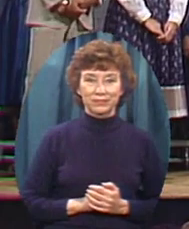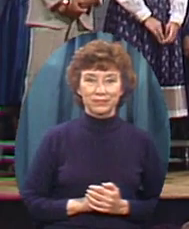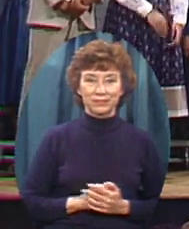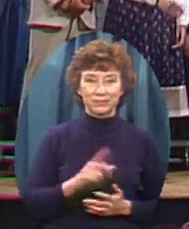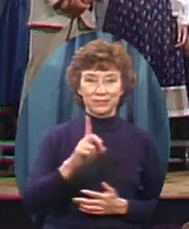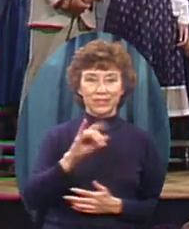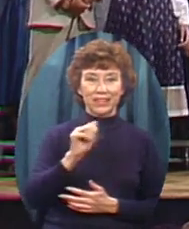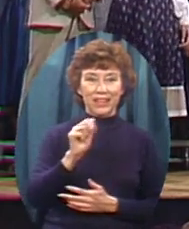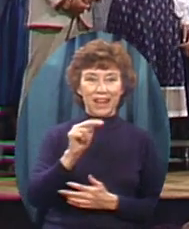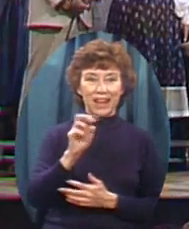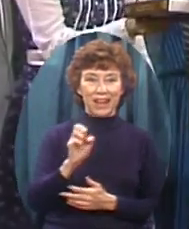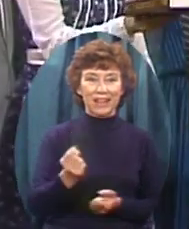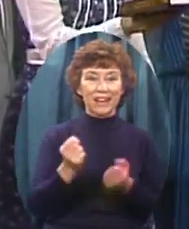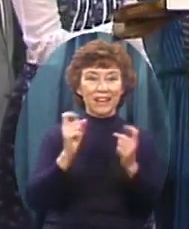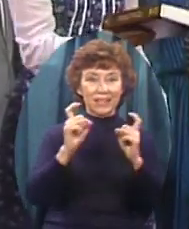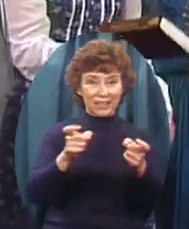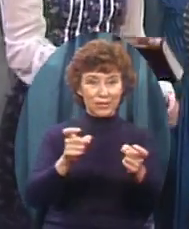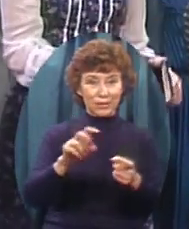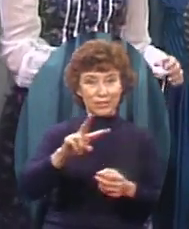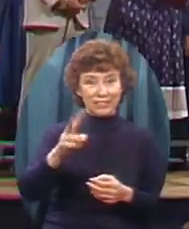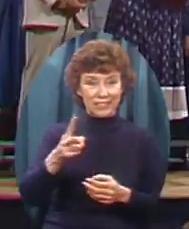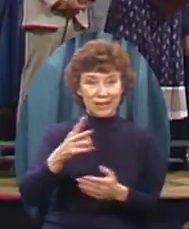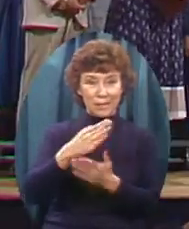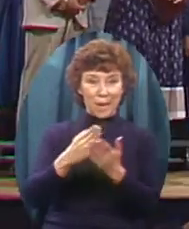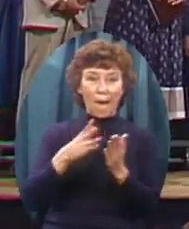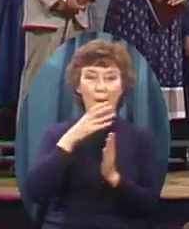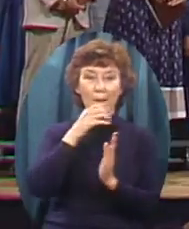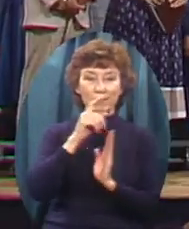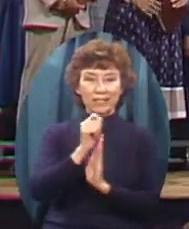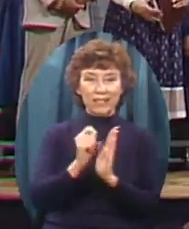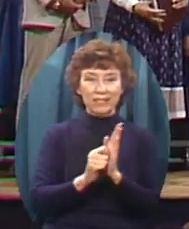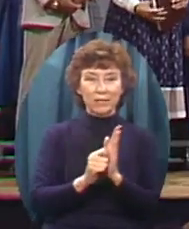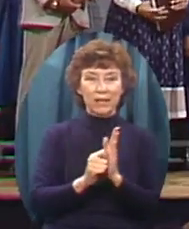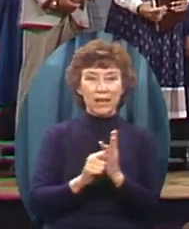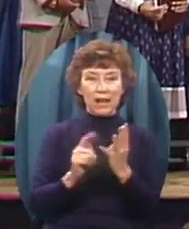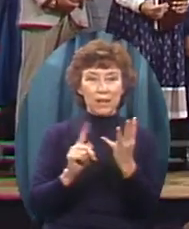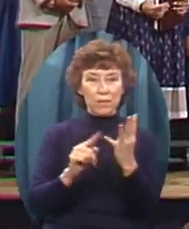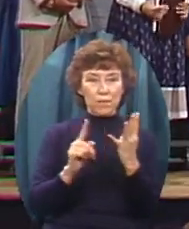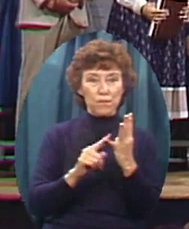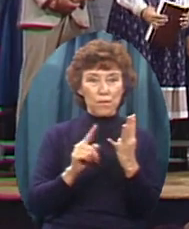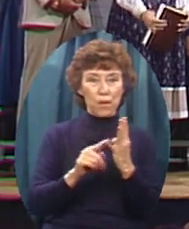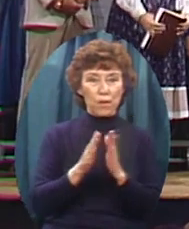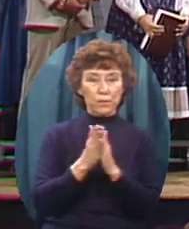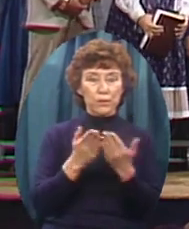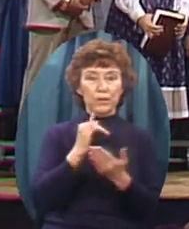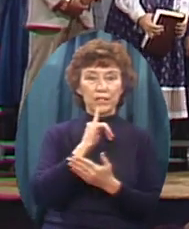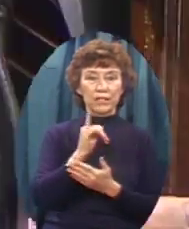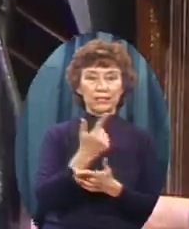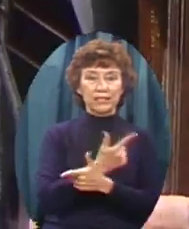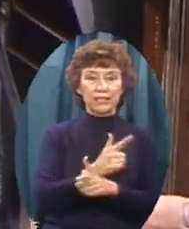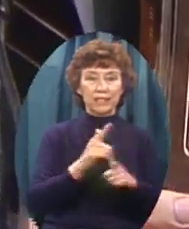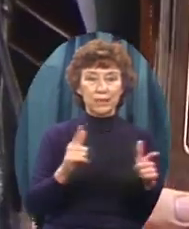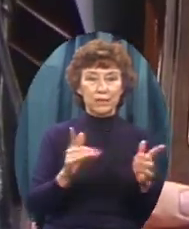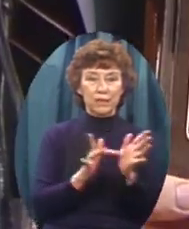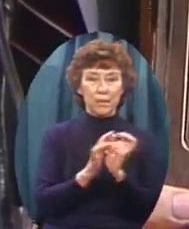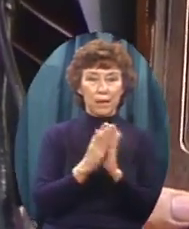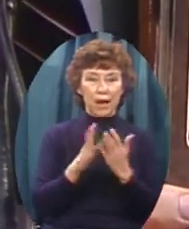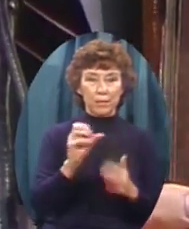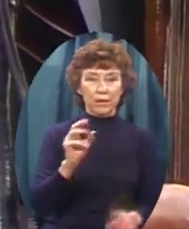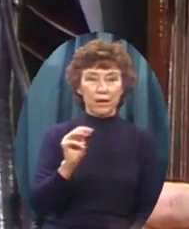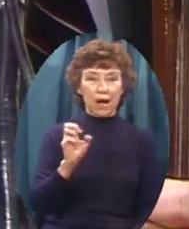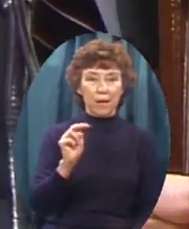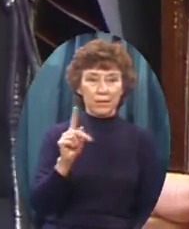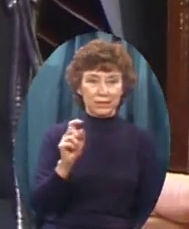Give you 1 Chronicles Through Malachi And book number four Is the Liberty Bible Commentary 2,721